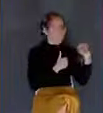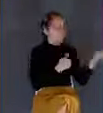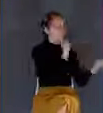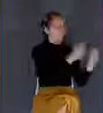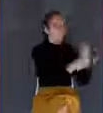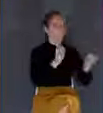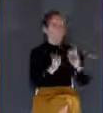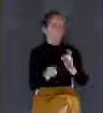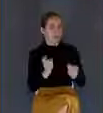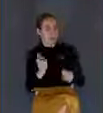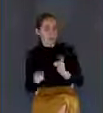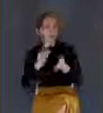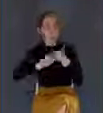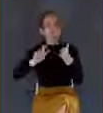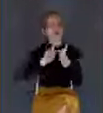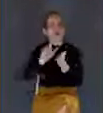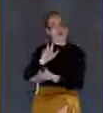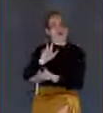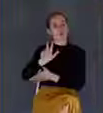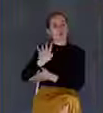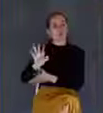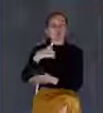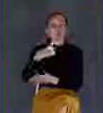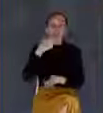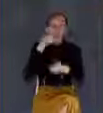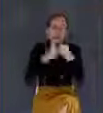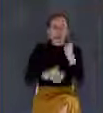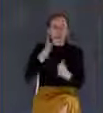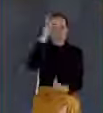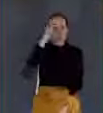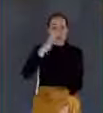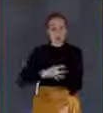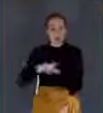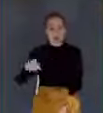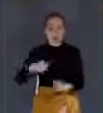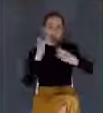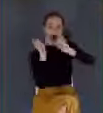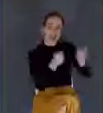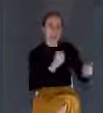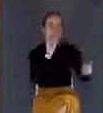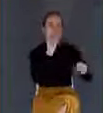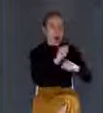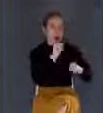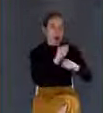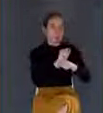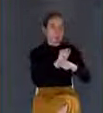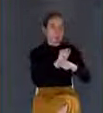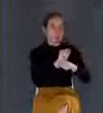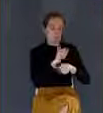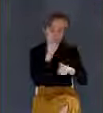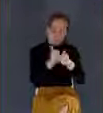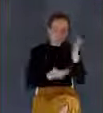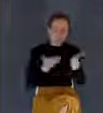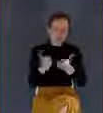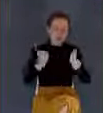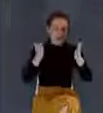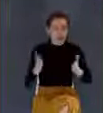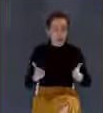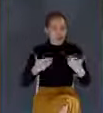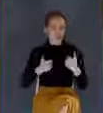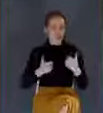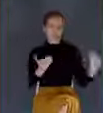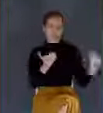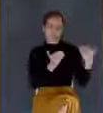verse 34 again, where it says, every man his work. Each man, each servant has been given his job